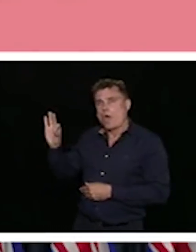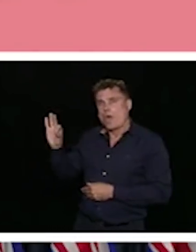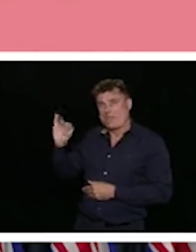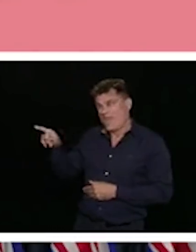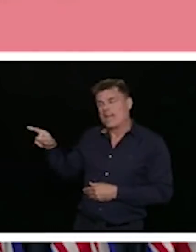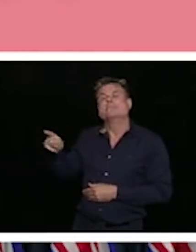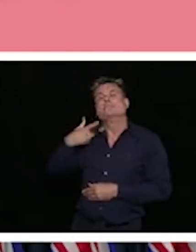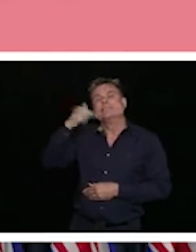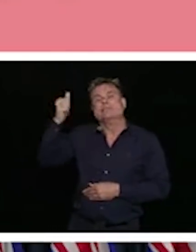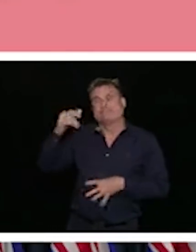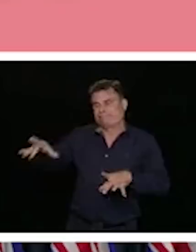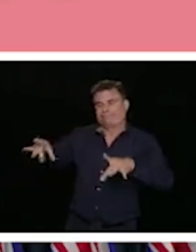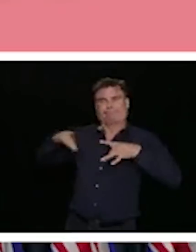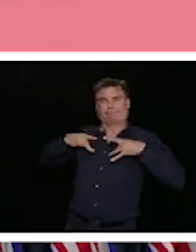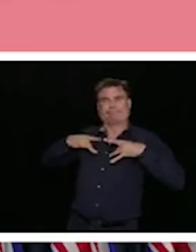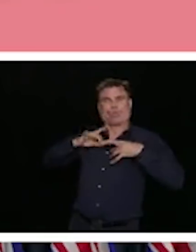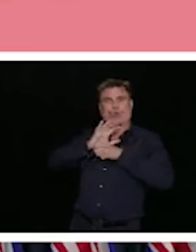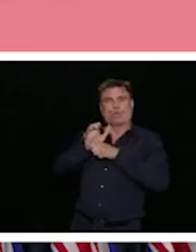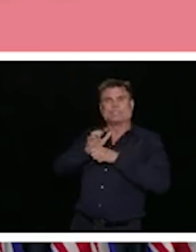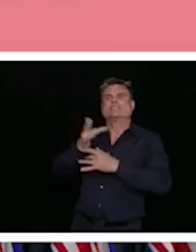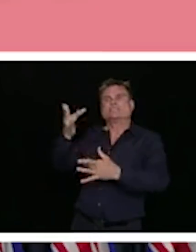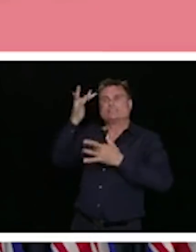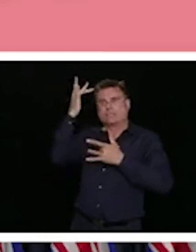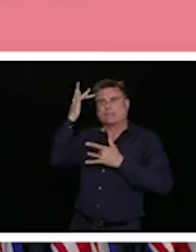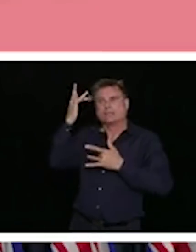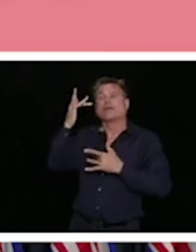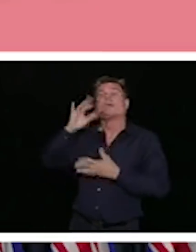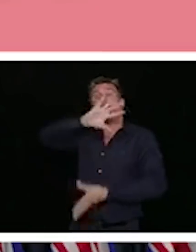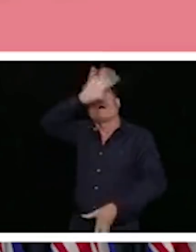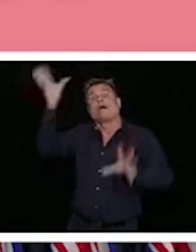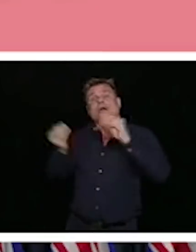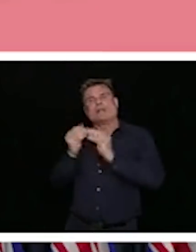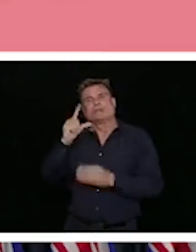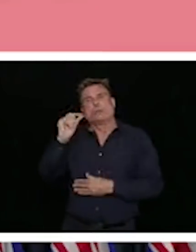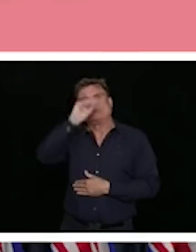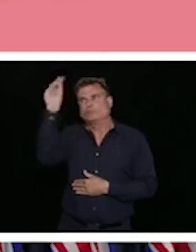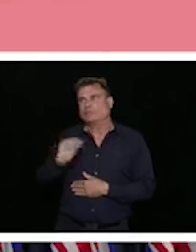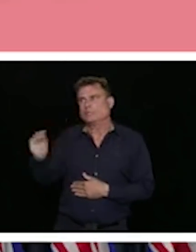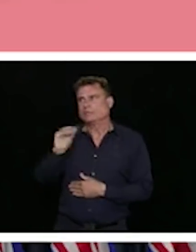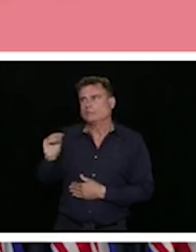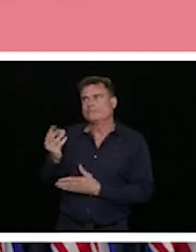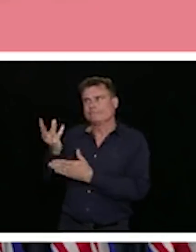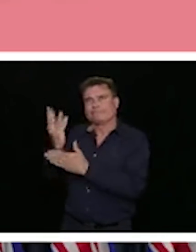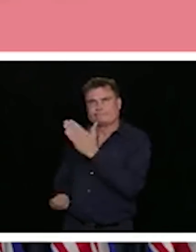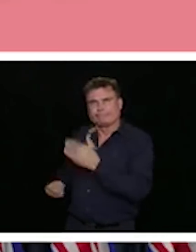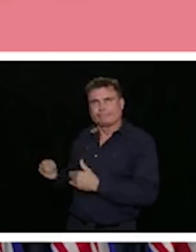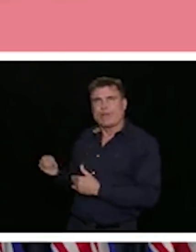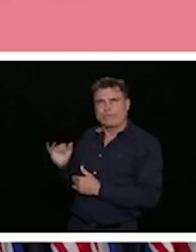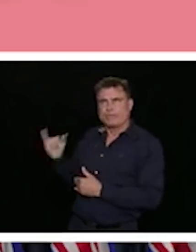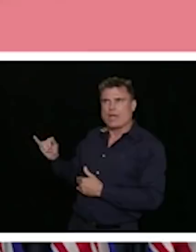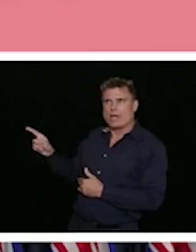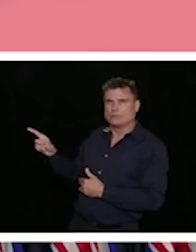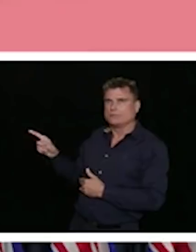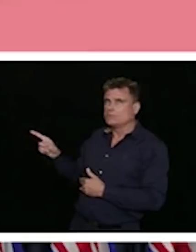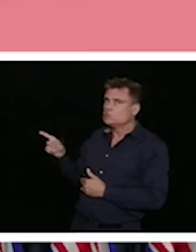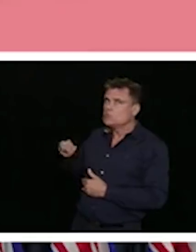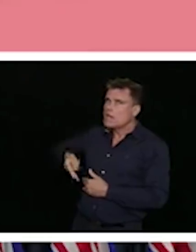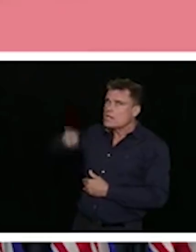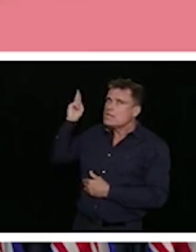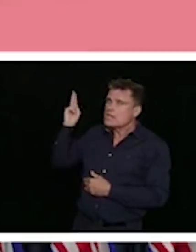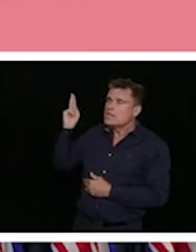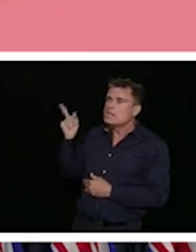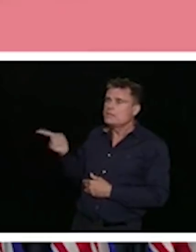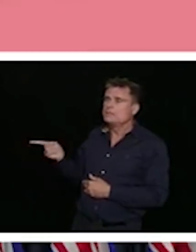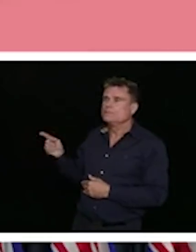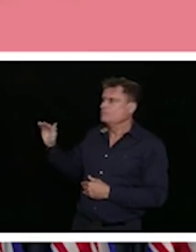much time and energy at trying to protect our long-term care homes and our elders and seniors in those situations. The same